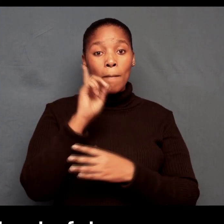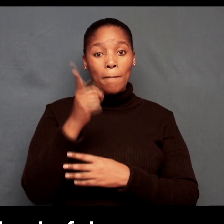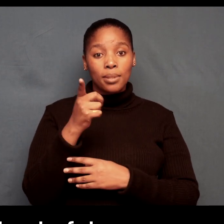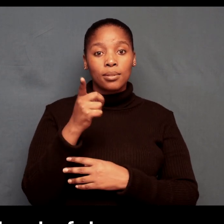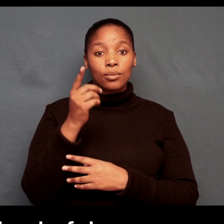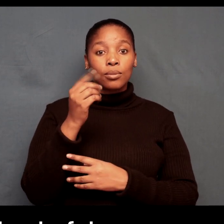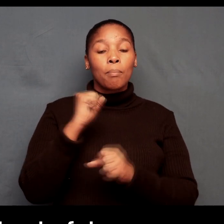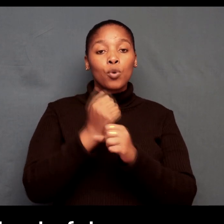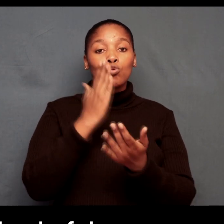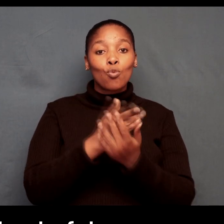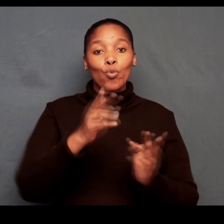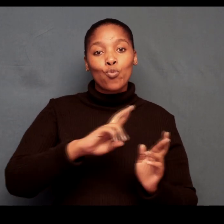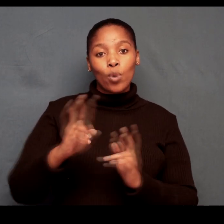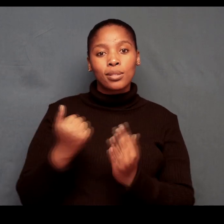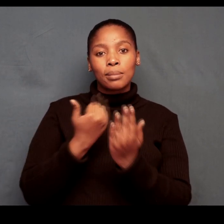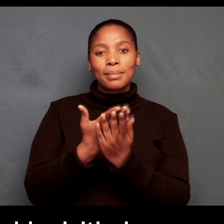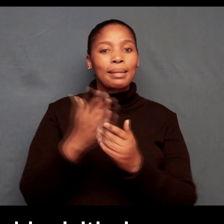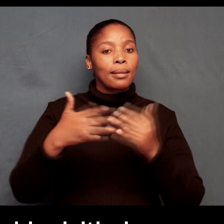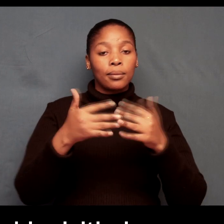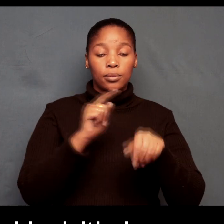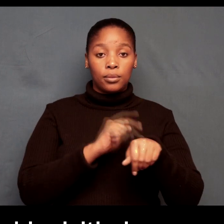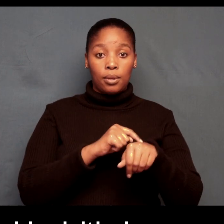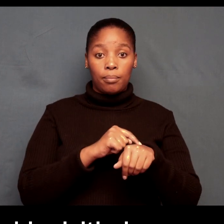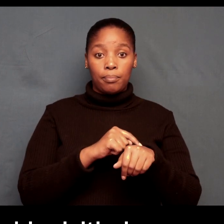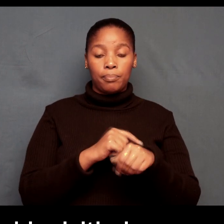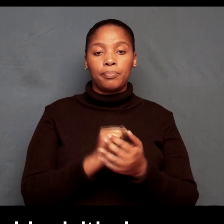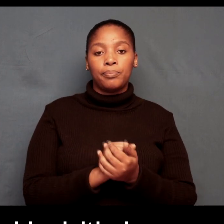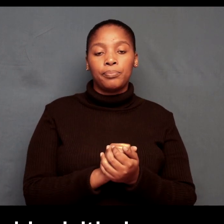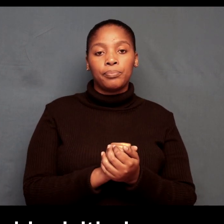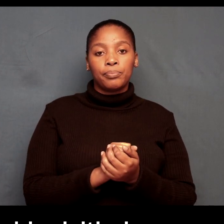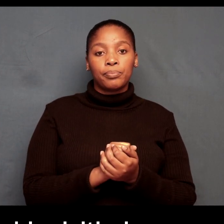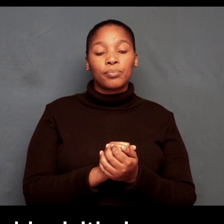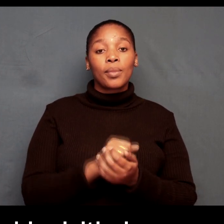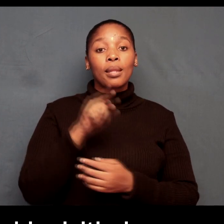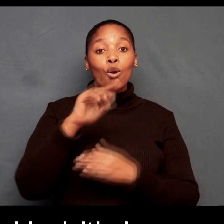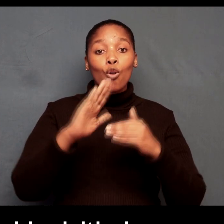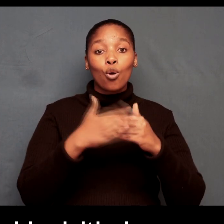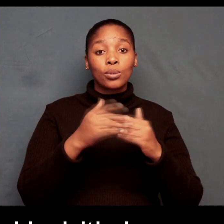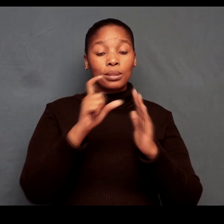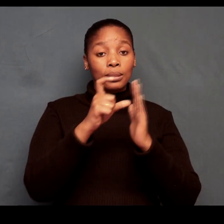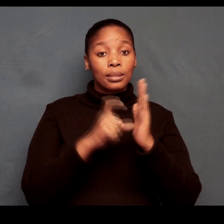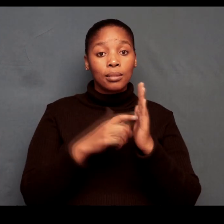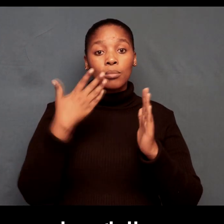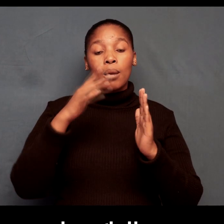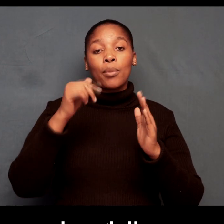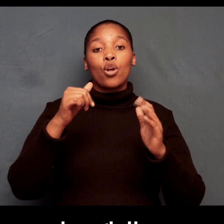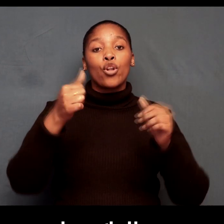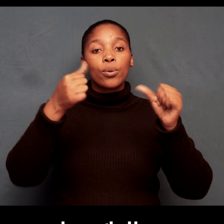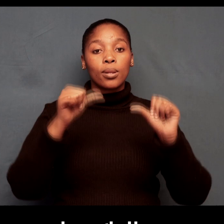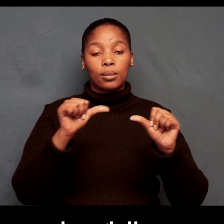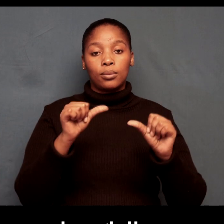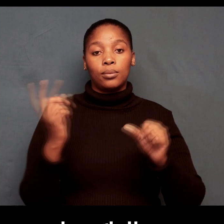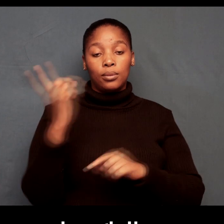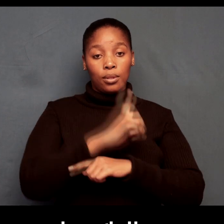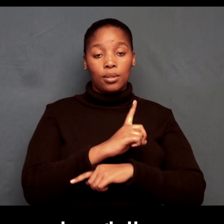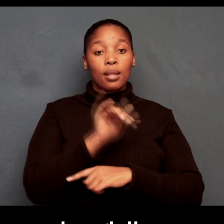application at any time sometimes you'll see a job advert and the closing date is on the very next day that's why it's